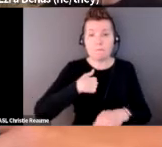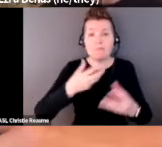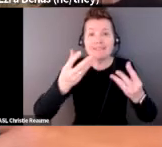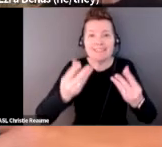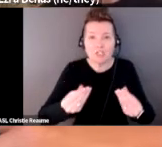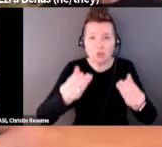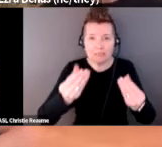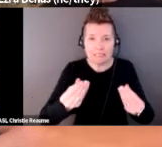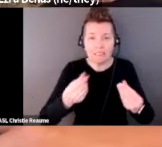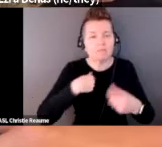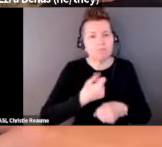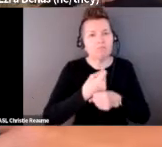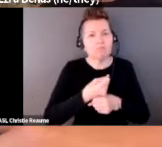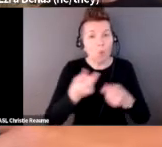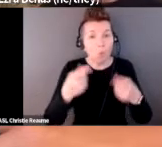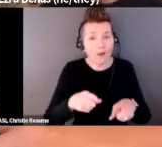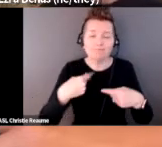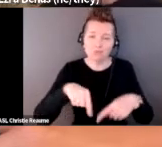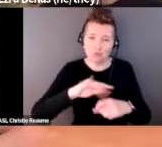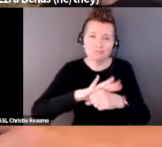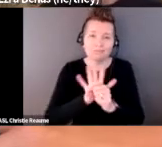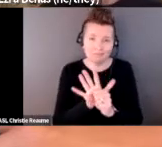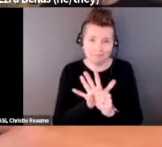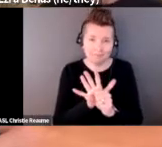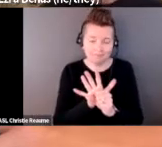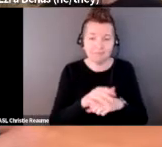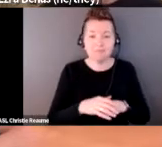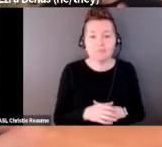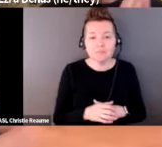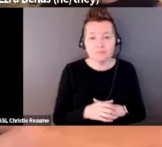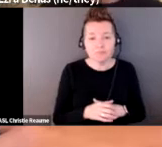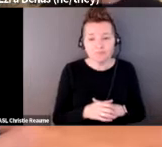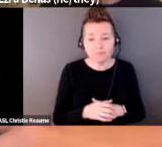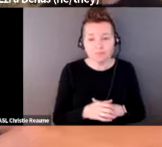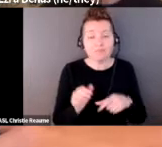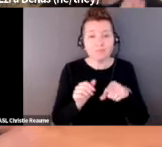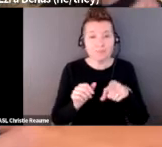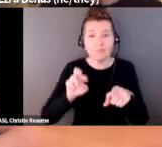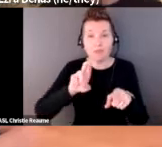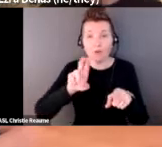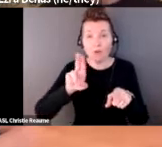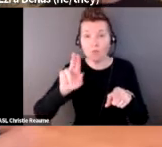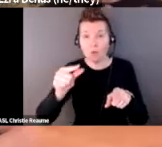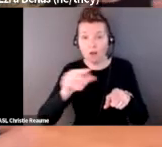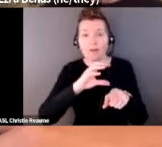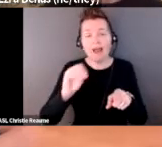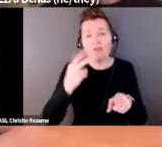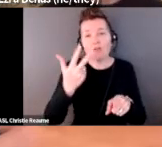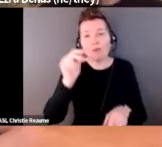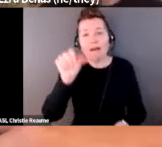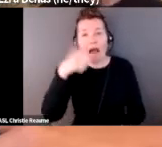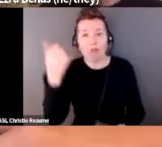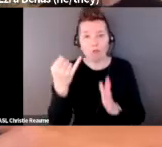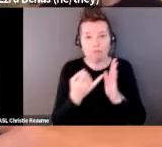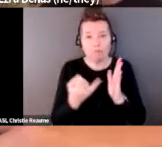the first few works that I'll be talking about, so this rug and then three works on paper, were all made during